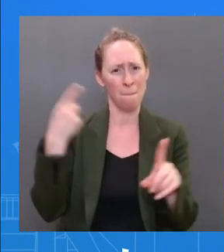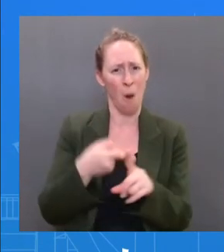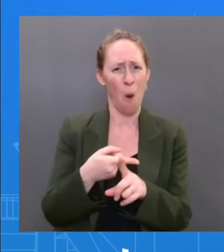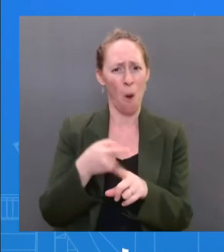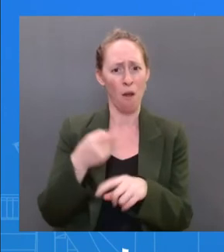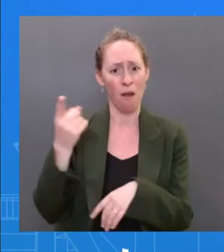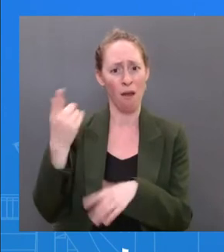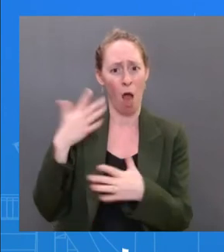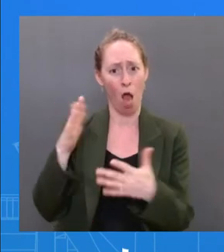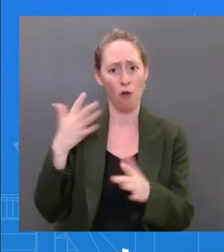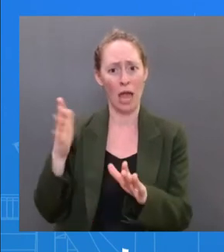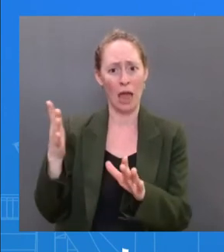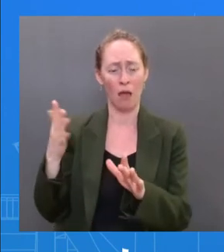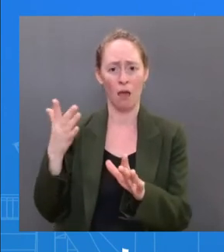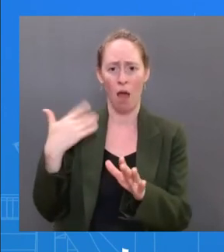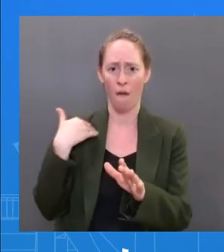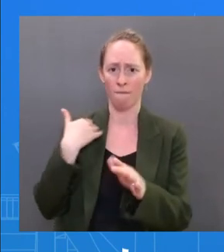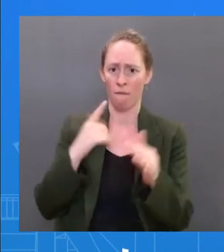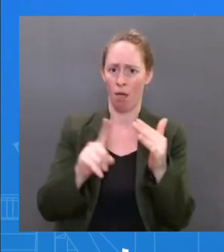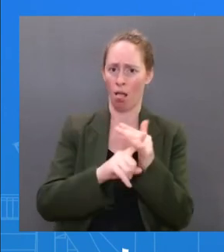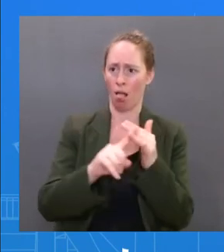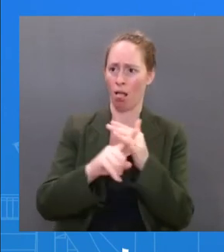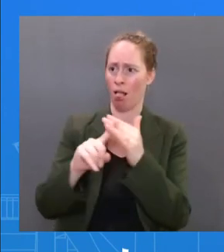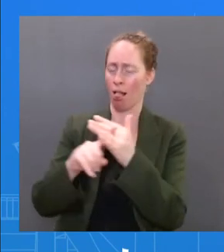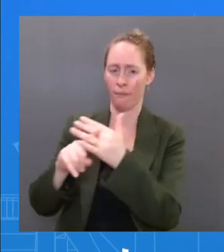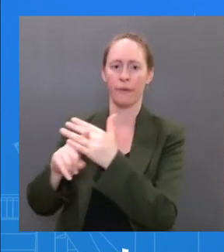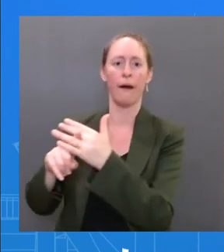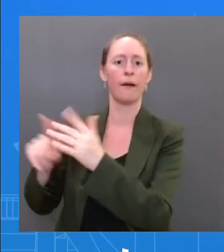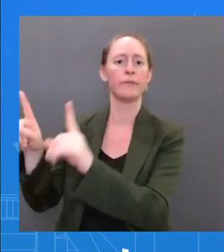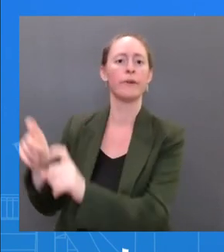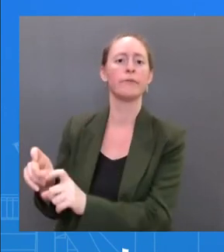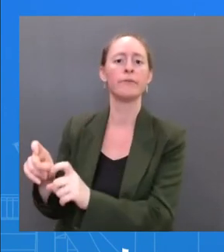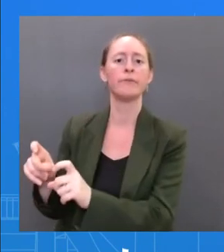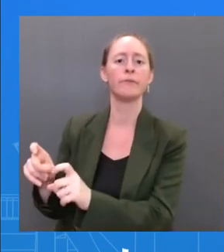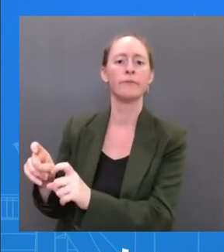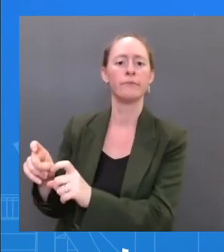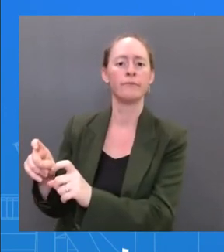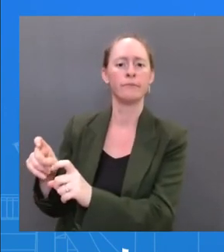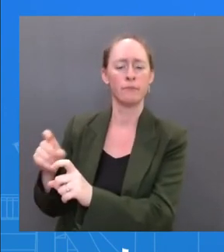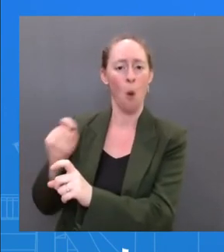apparently, right? Or did they develop at the same time as the positive test? Dr.